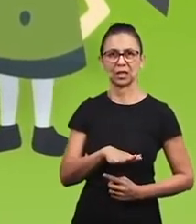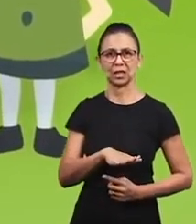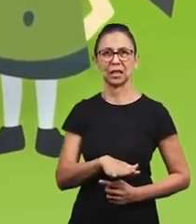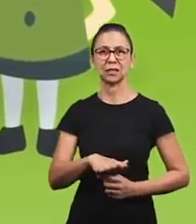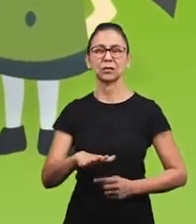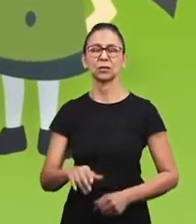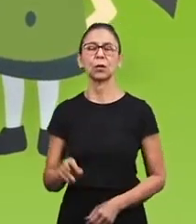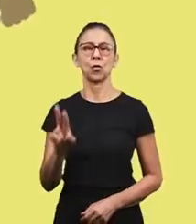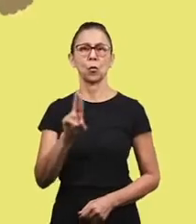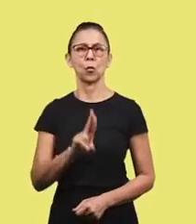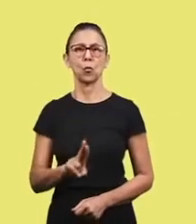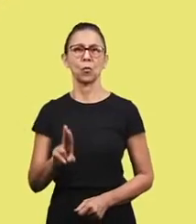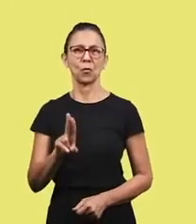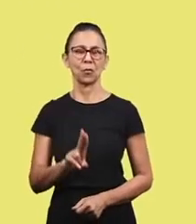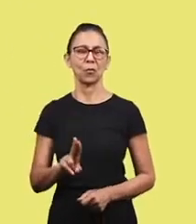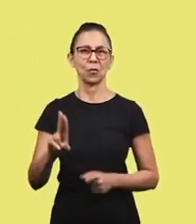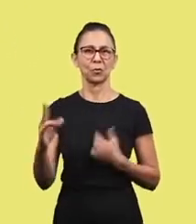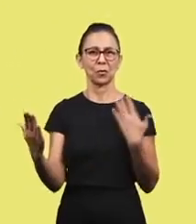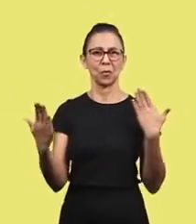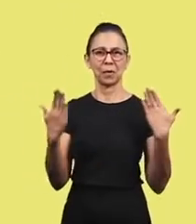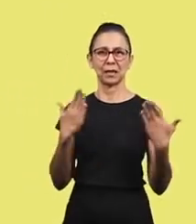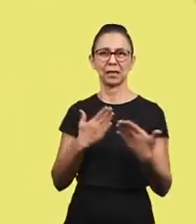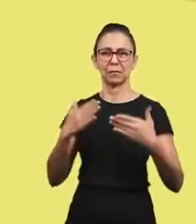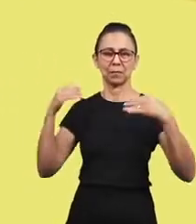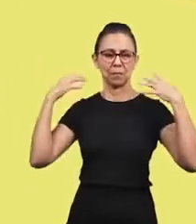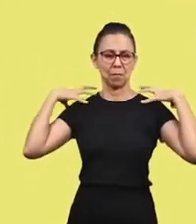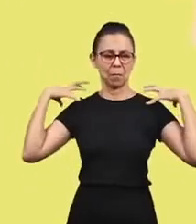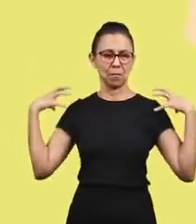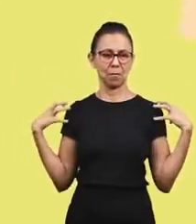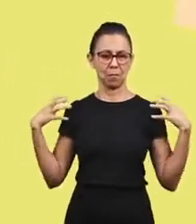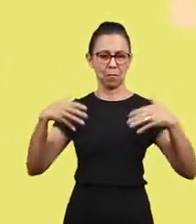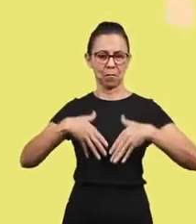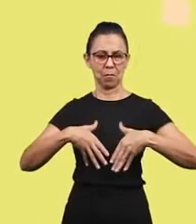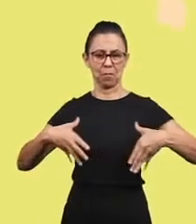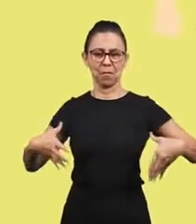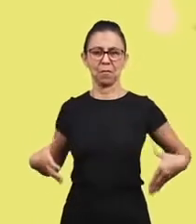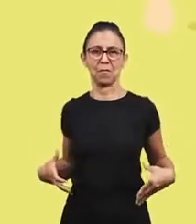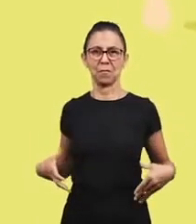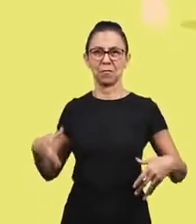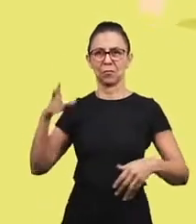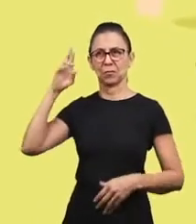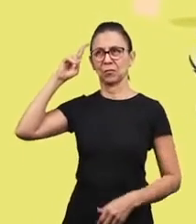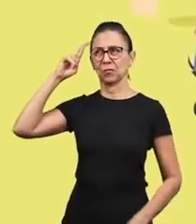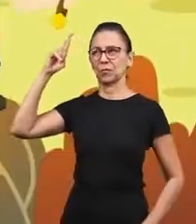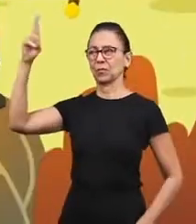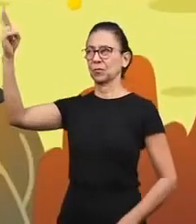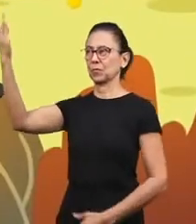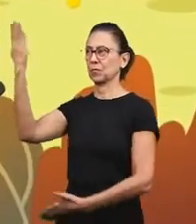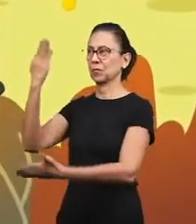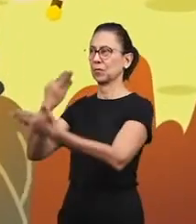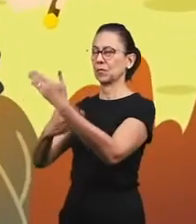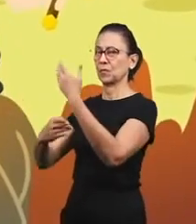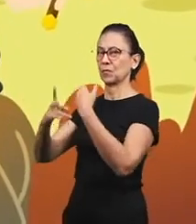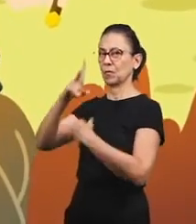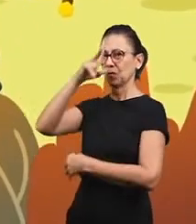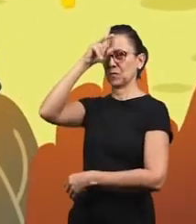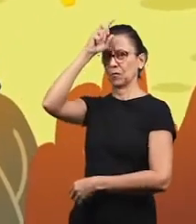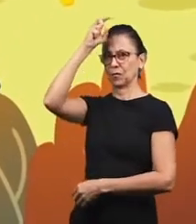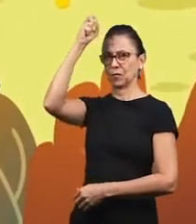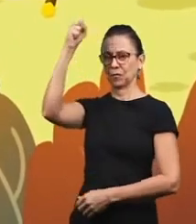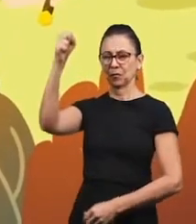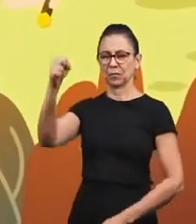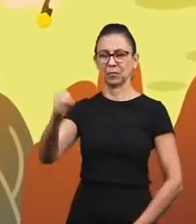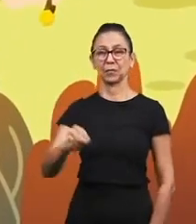and I have been clothed with the armor of God and I will be strengthened in the Lord.